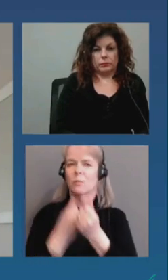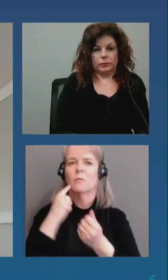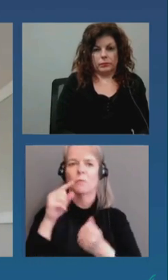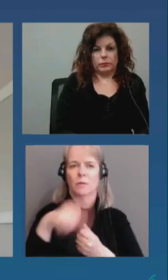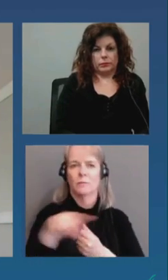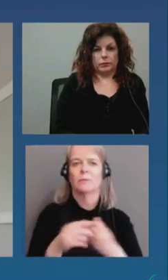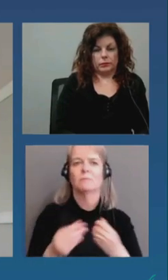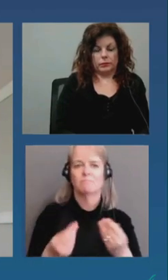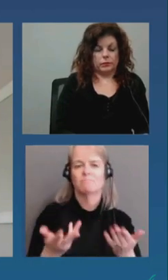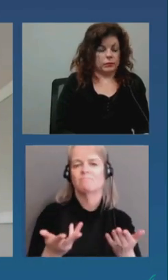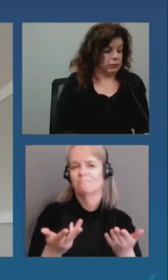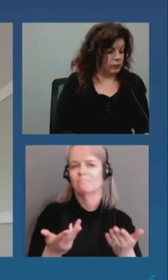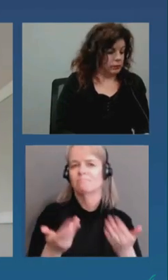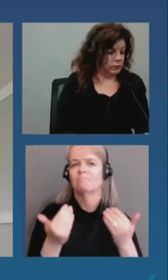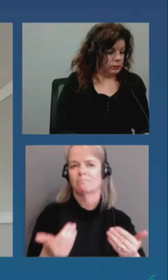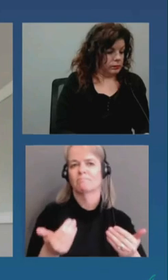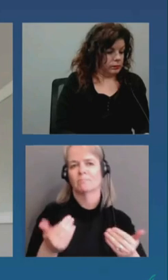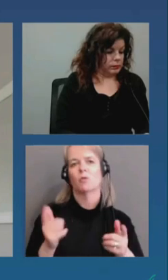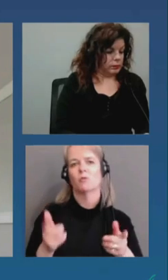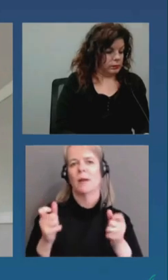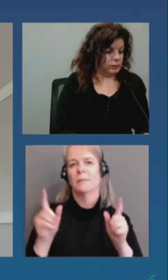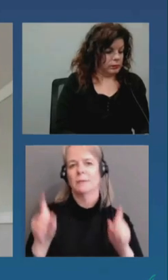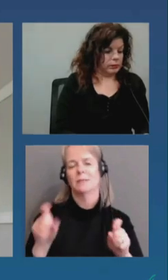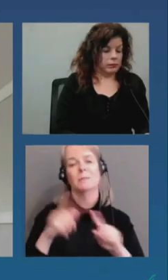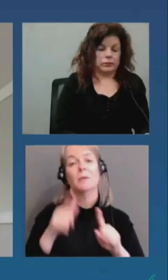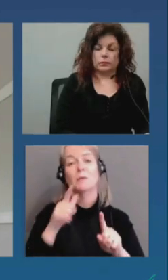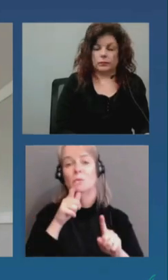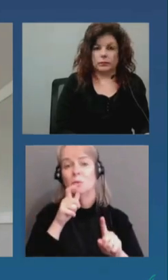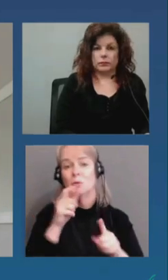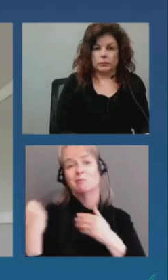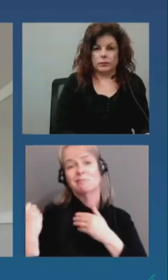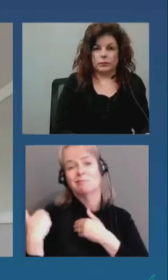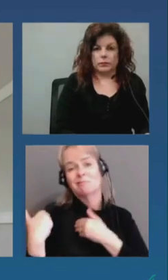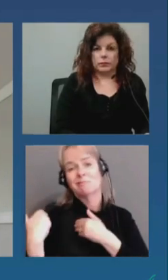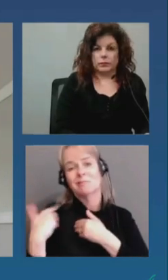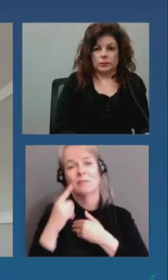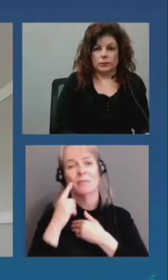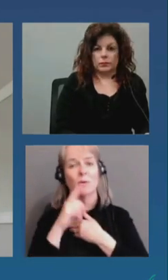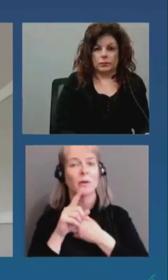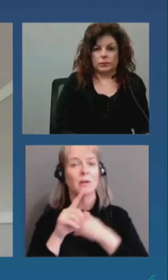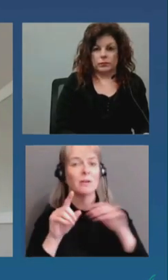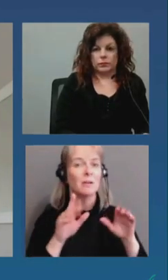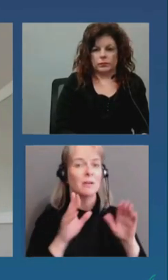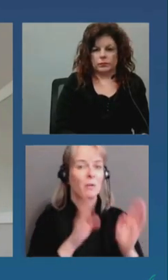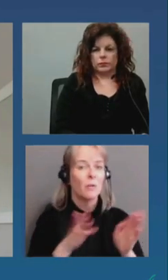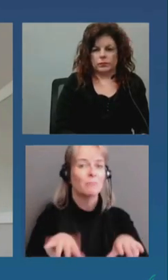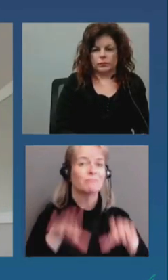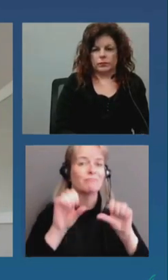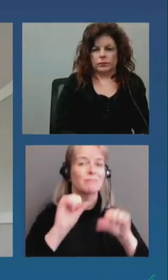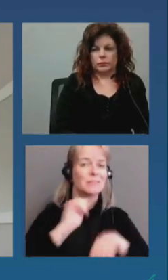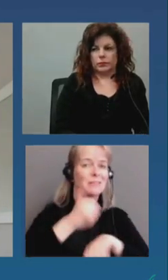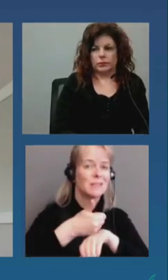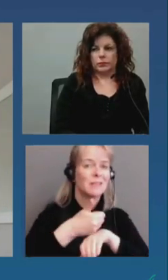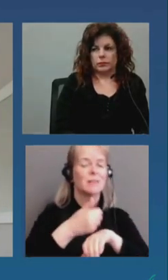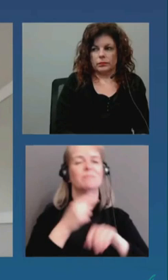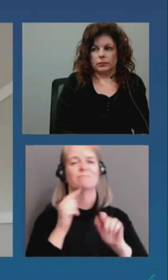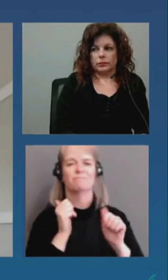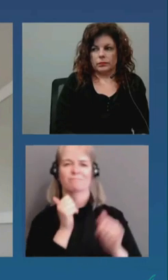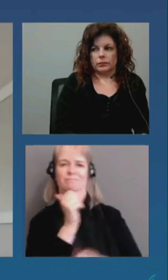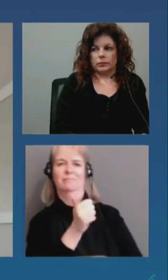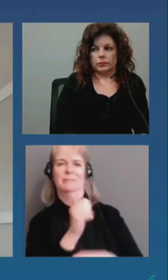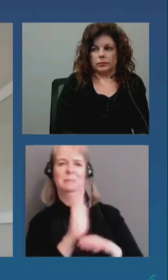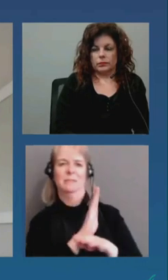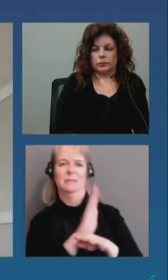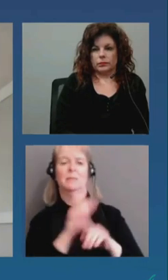onus is on the workplace to organize the programs, but there is a provincial